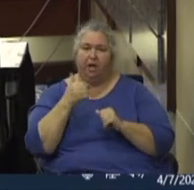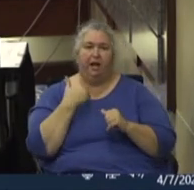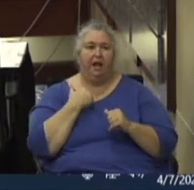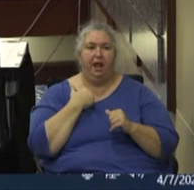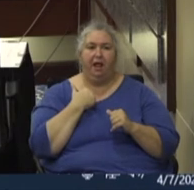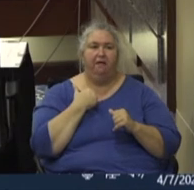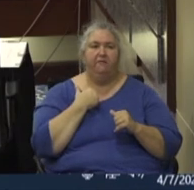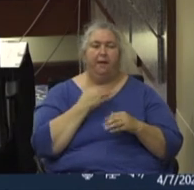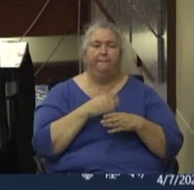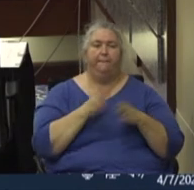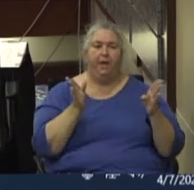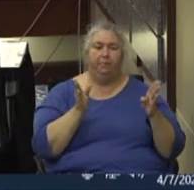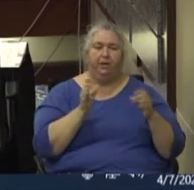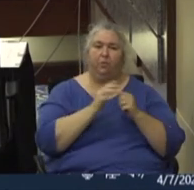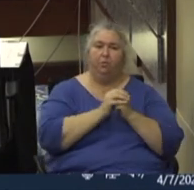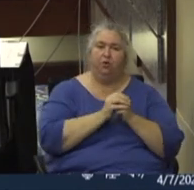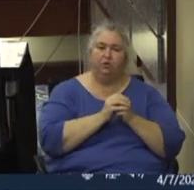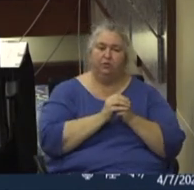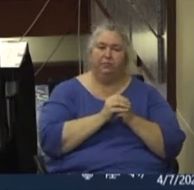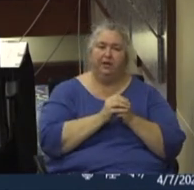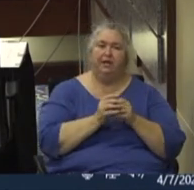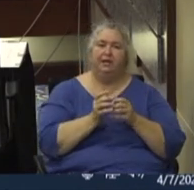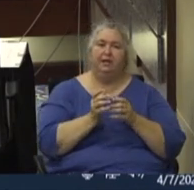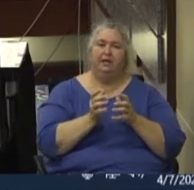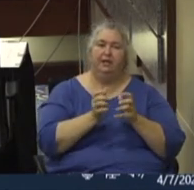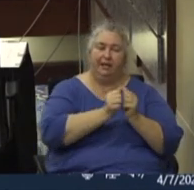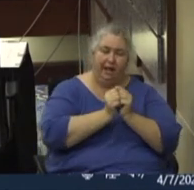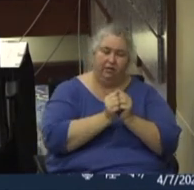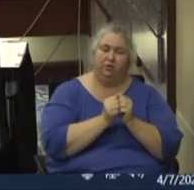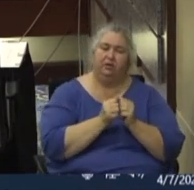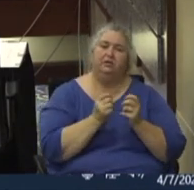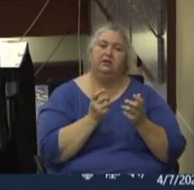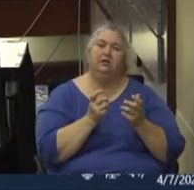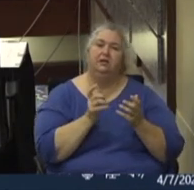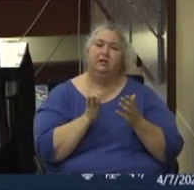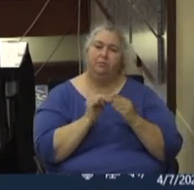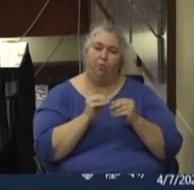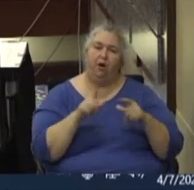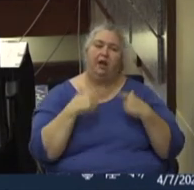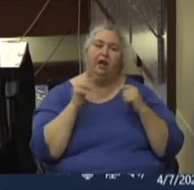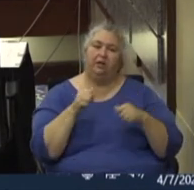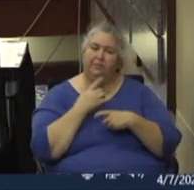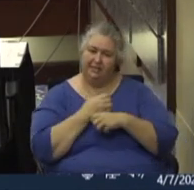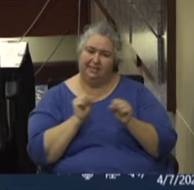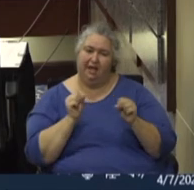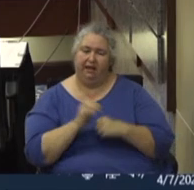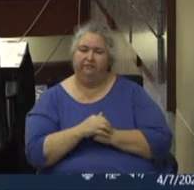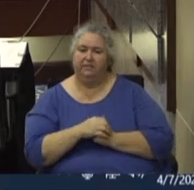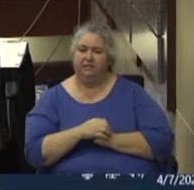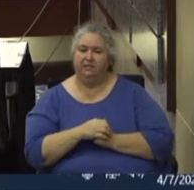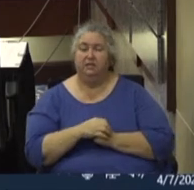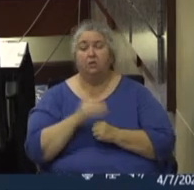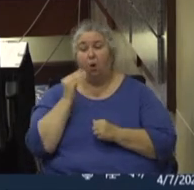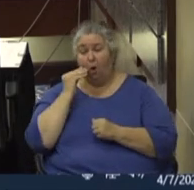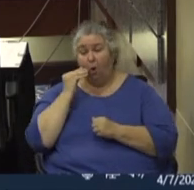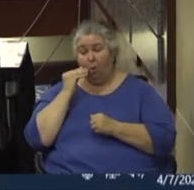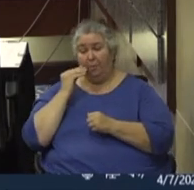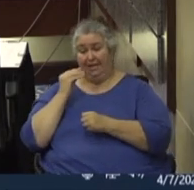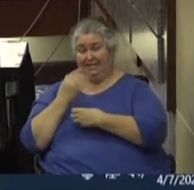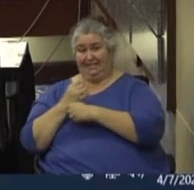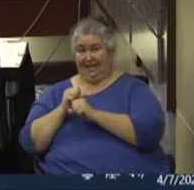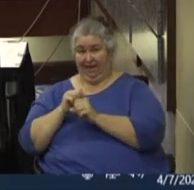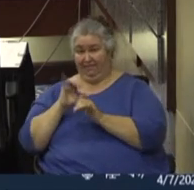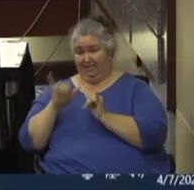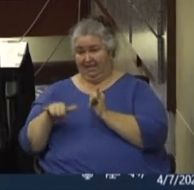gatherings, the more lives we will save together. And that's, you know, with the hashtag Waco Cares, home is safe, care from home, and